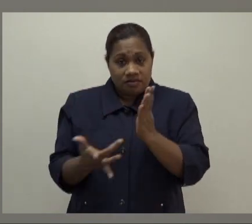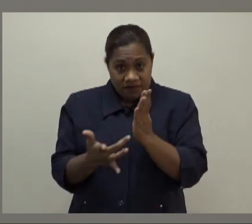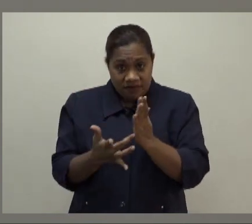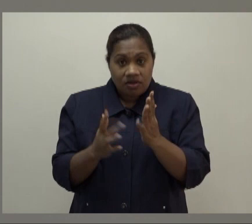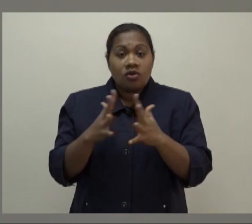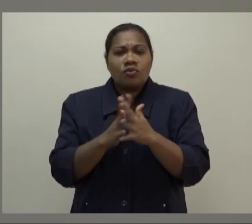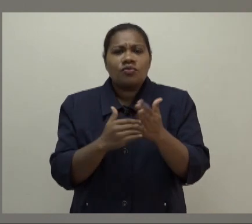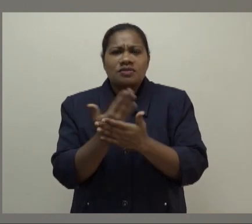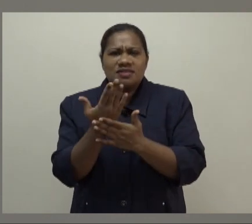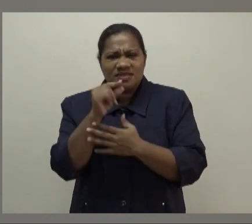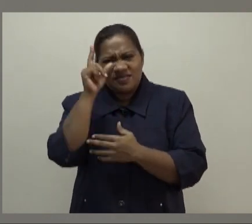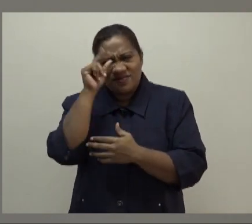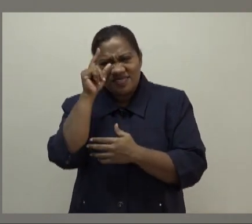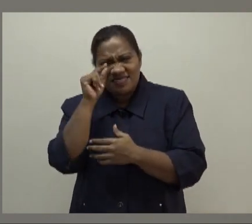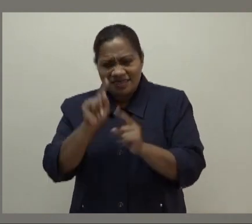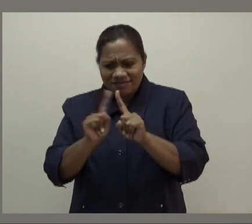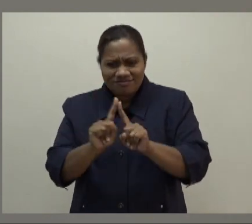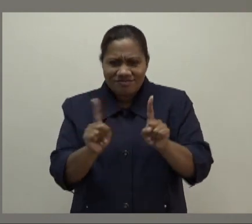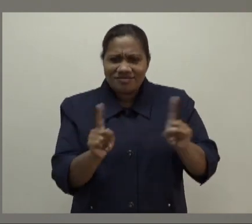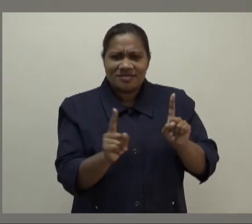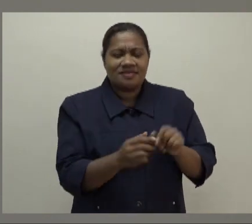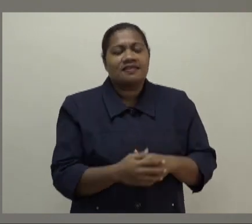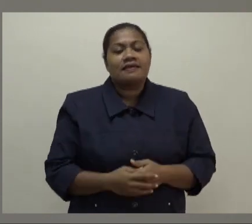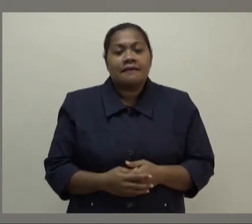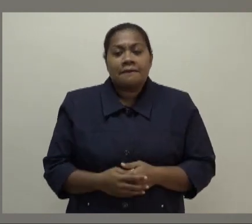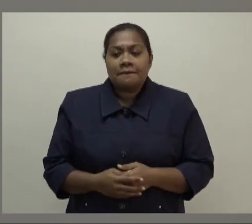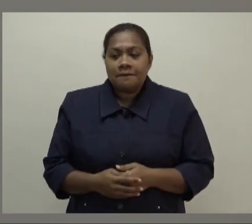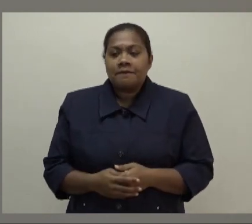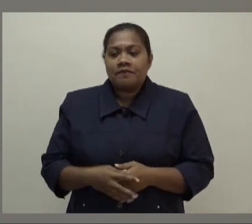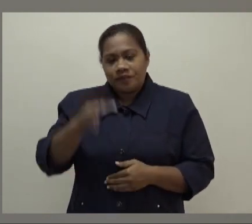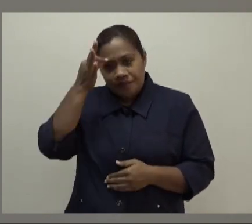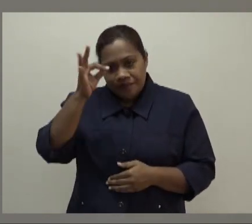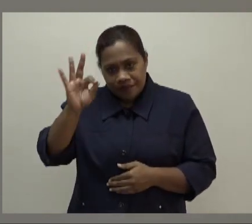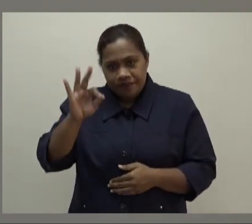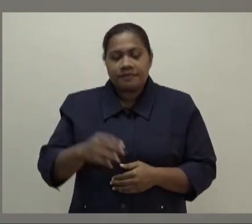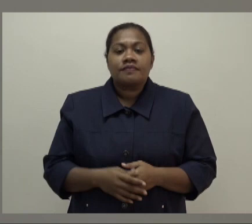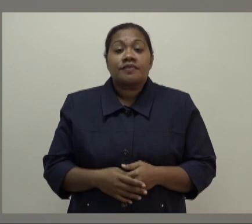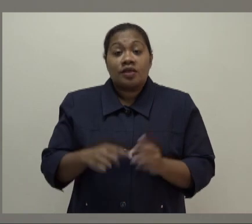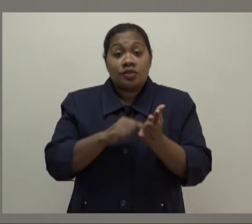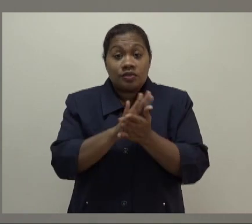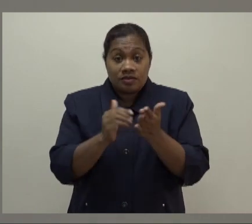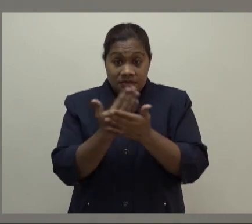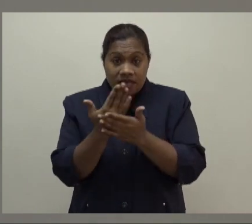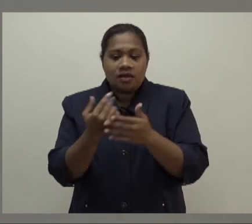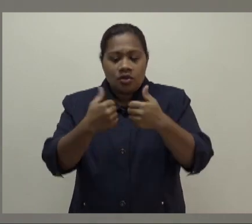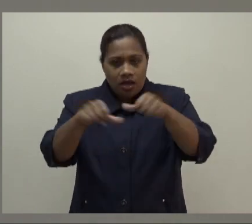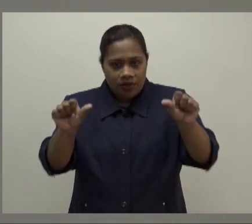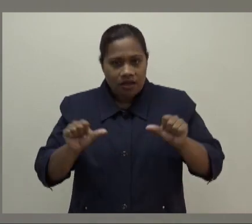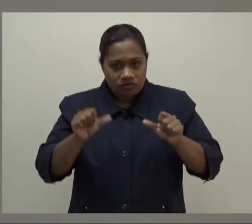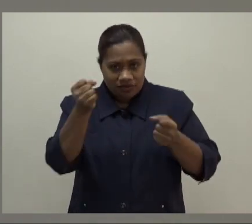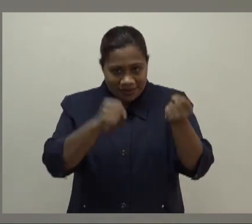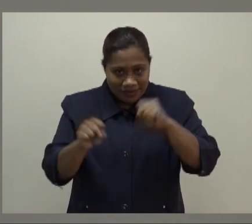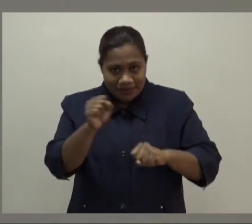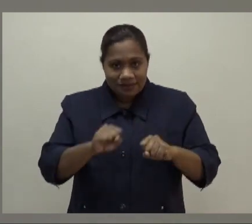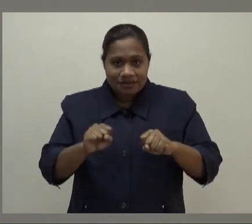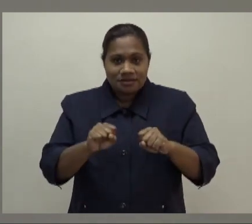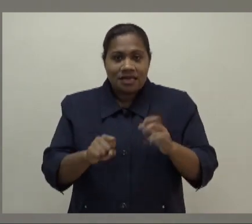Vosavakaviti, Hindi, Urdu, Rotumen and Physics. Thursday, 17th February, Agricultural Science and Office